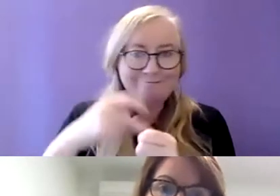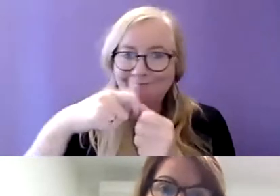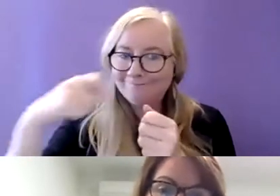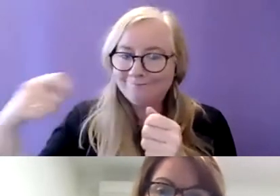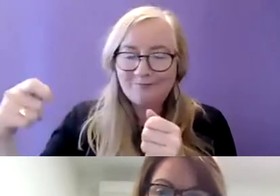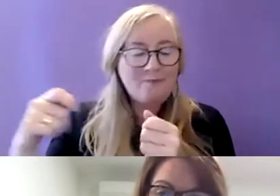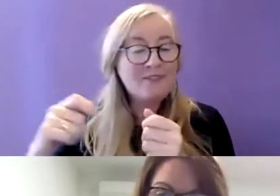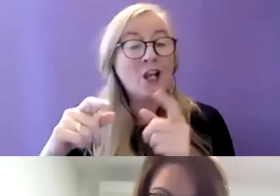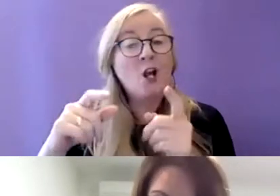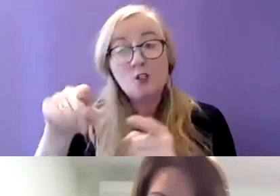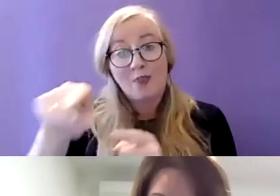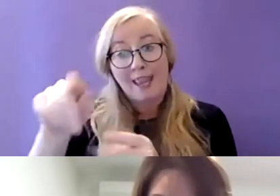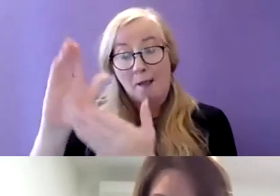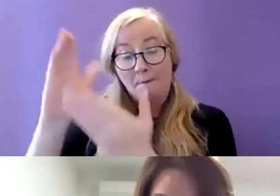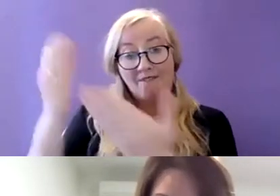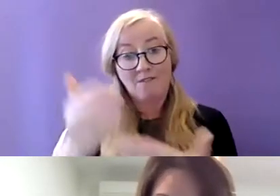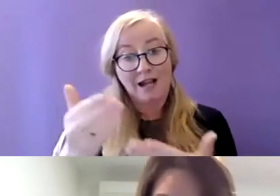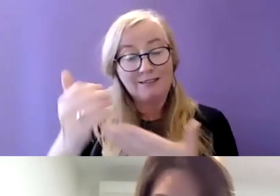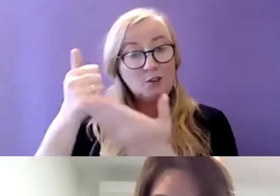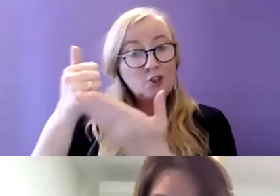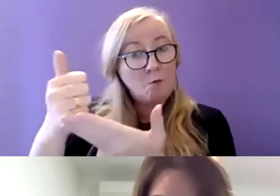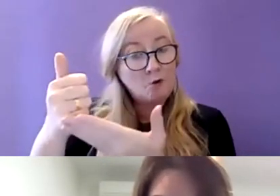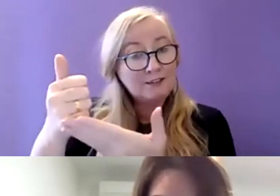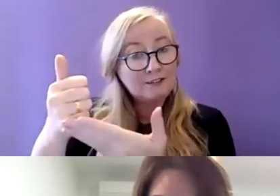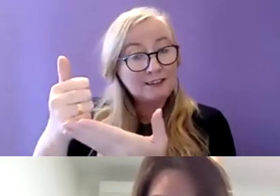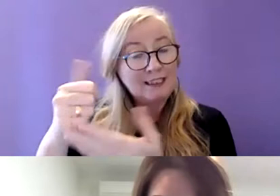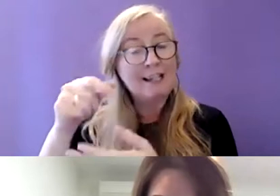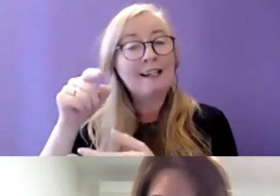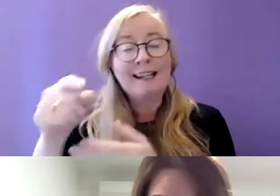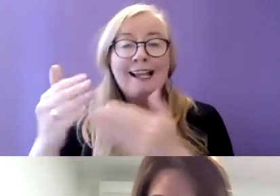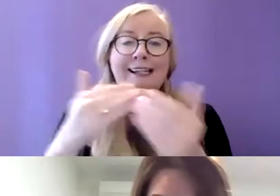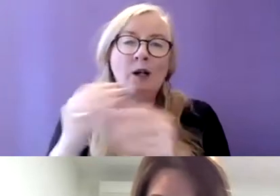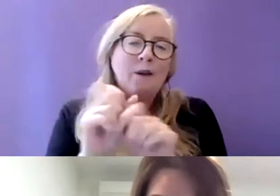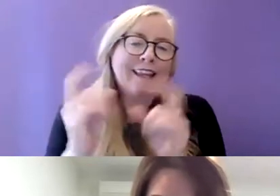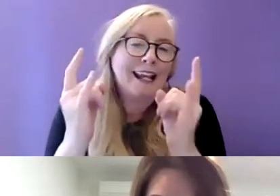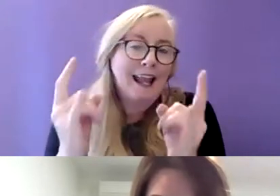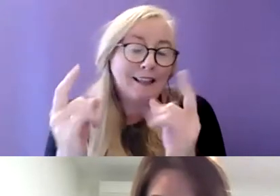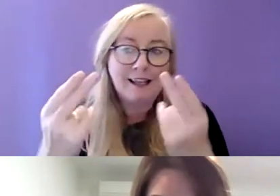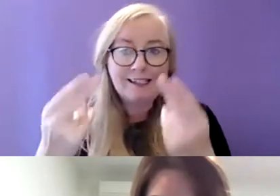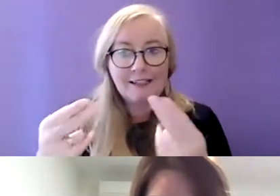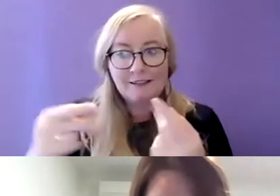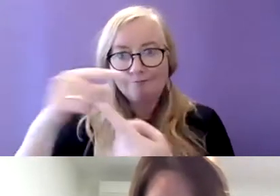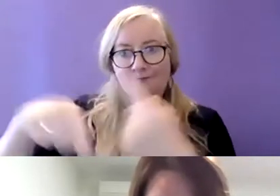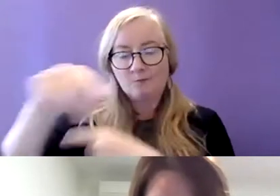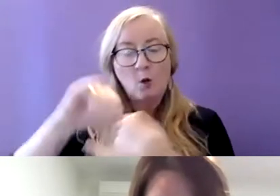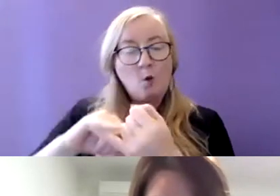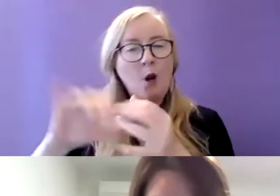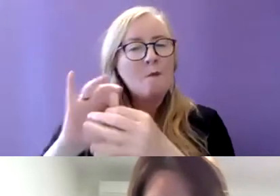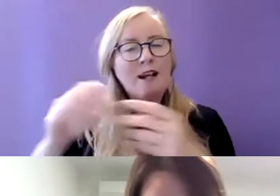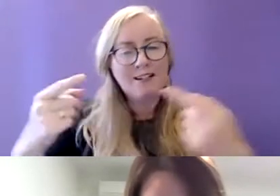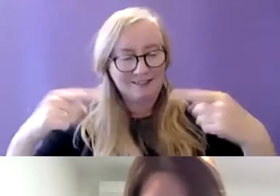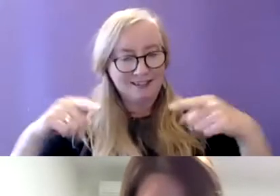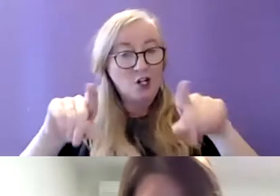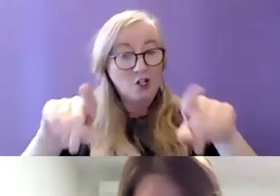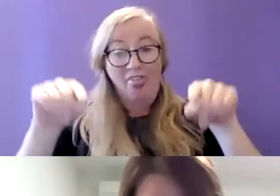the supports that deal with the kind of health needs of individuals who are home it kind of speaks to a level of